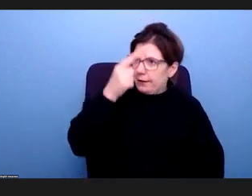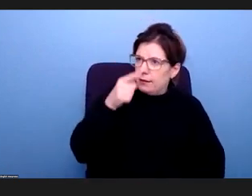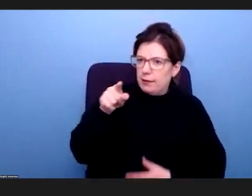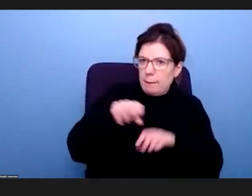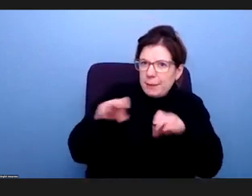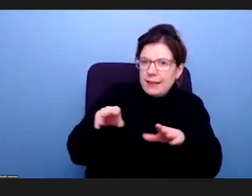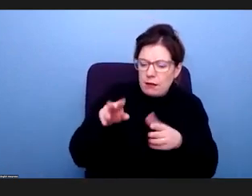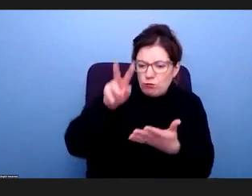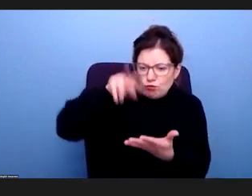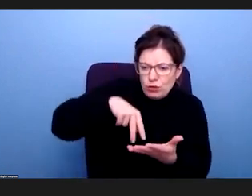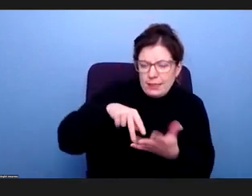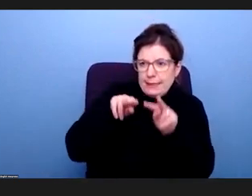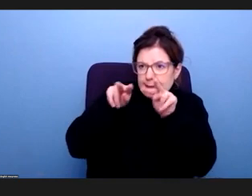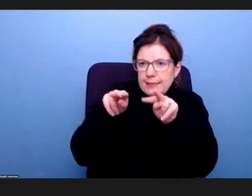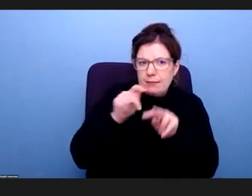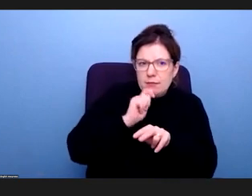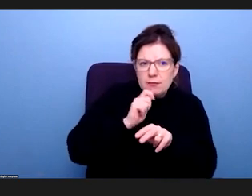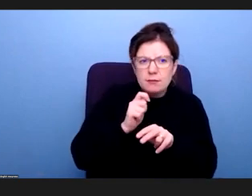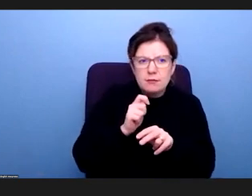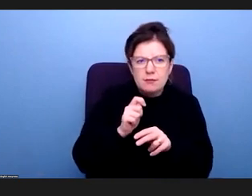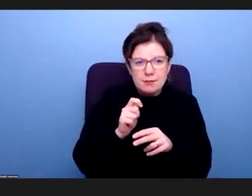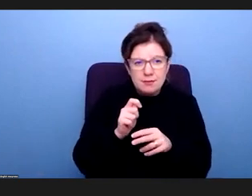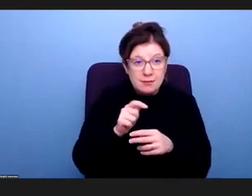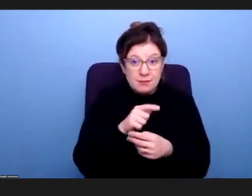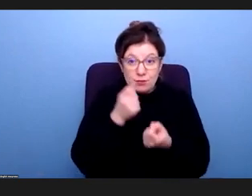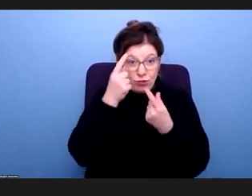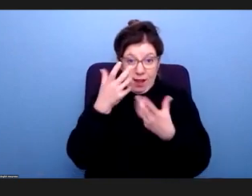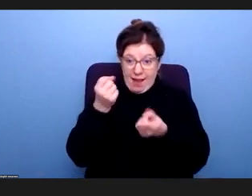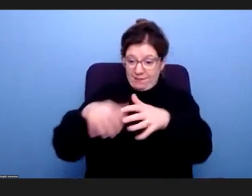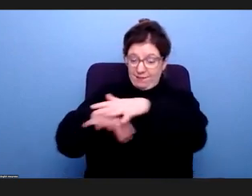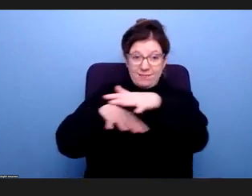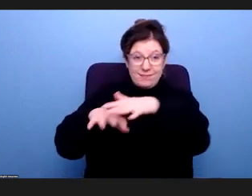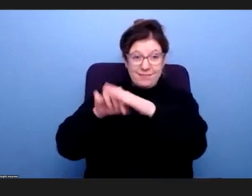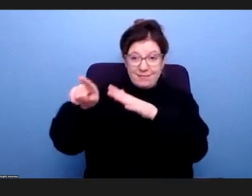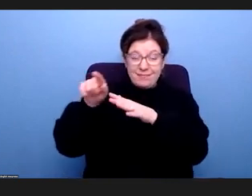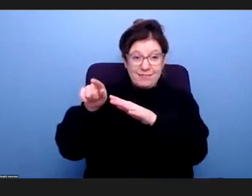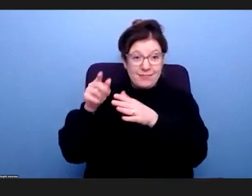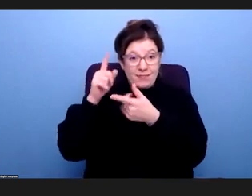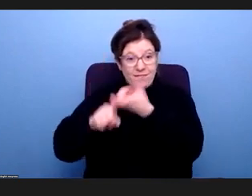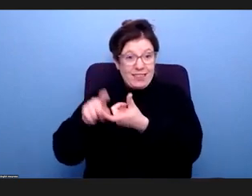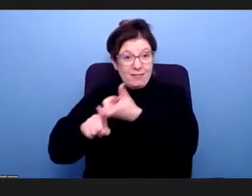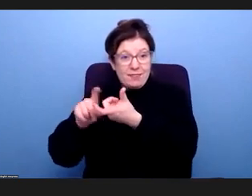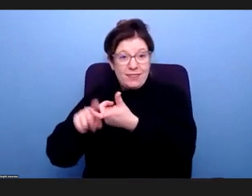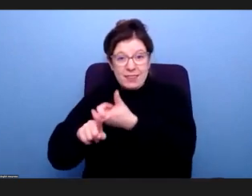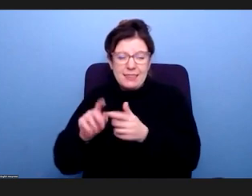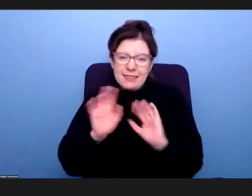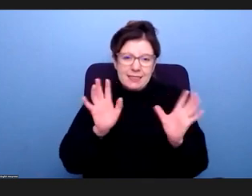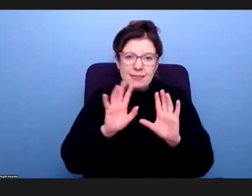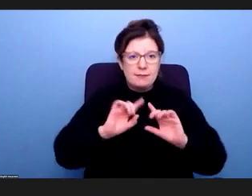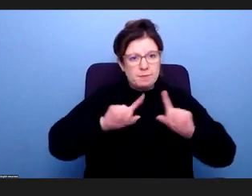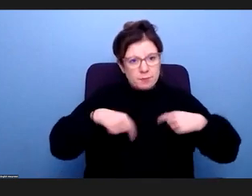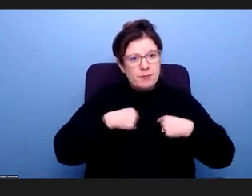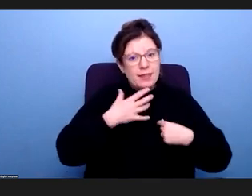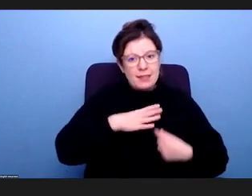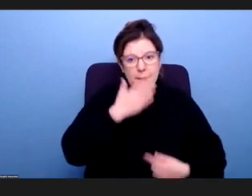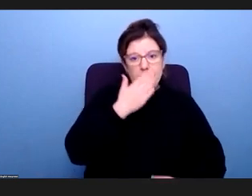it's, you know, 90 percent propaganda. So I think we need to kind of like sort of like win the battle of hearts and